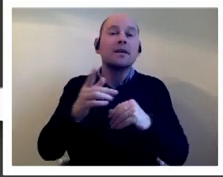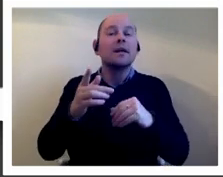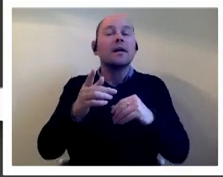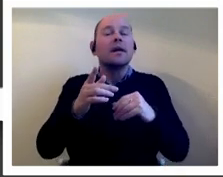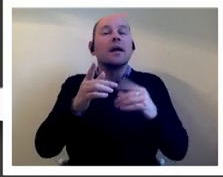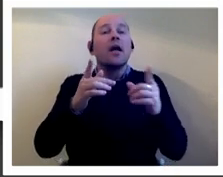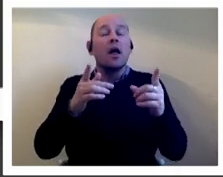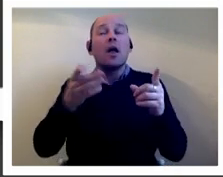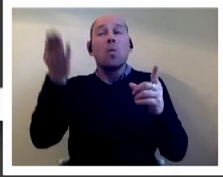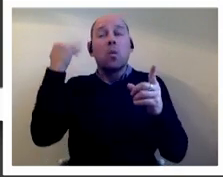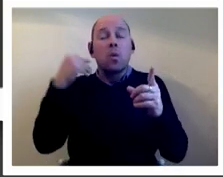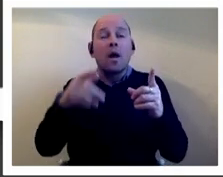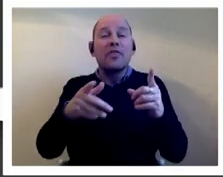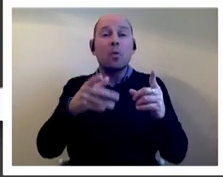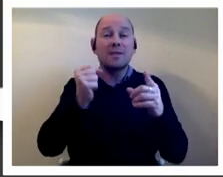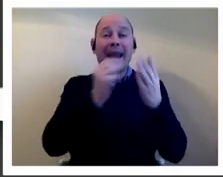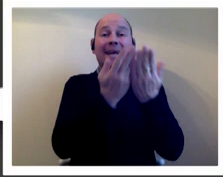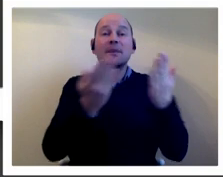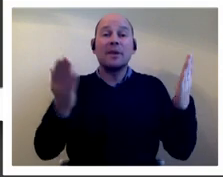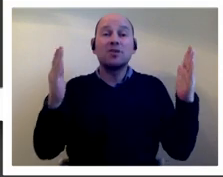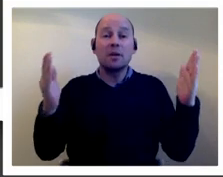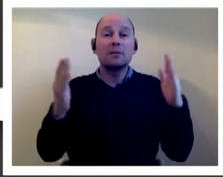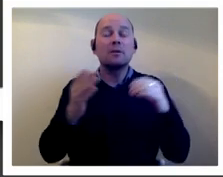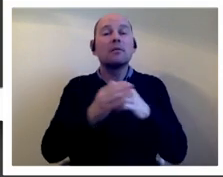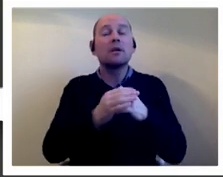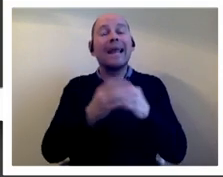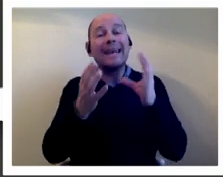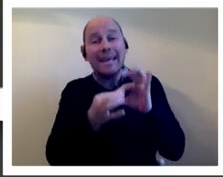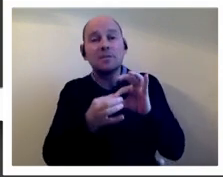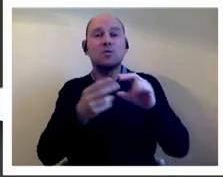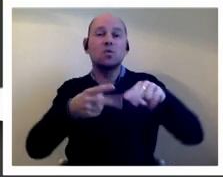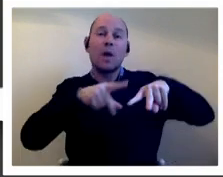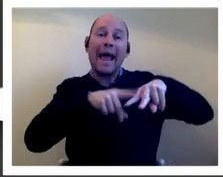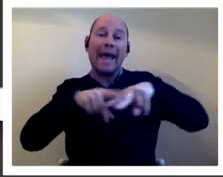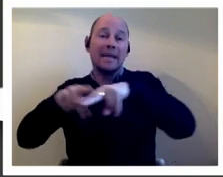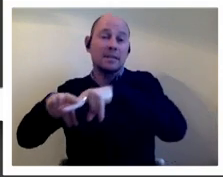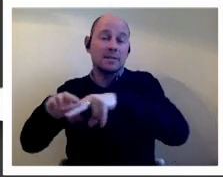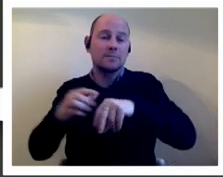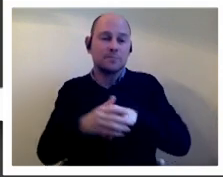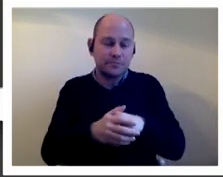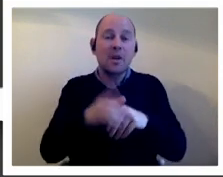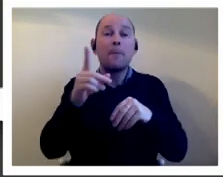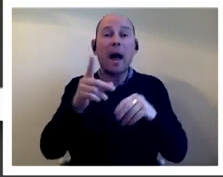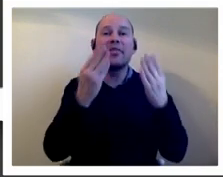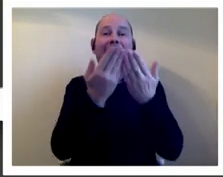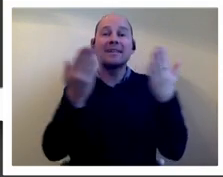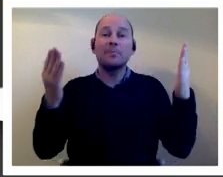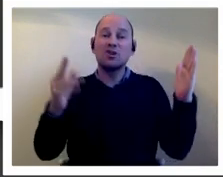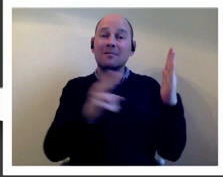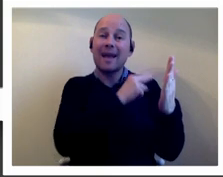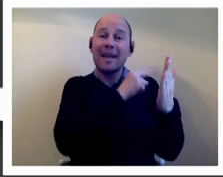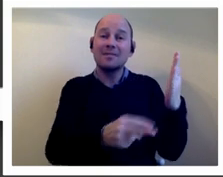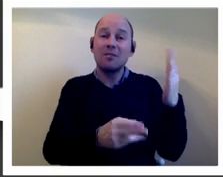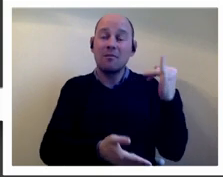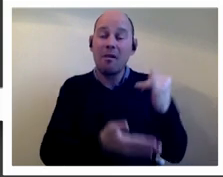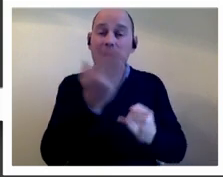ecstatic antibodies which was based around representations of aids however the exhibition got cancelled at the last minute and those involved were